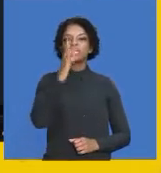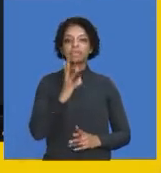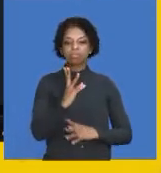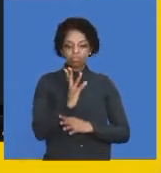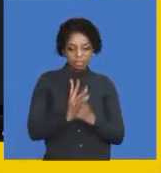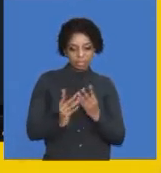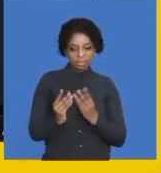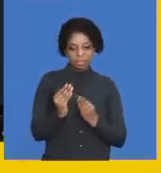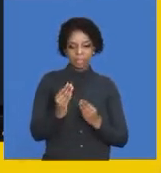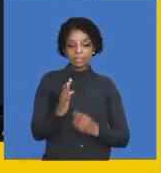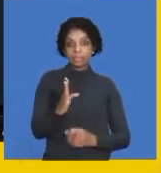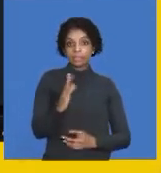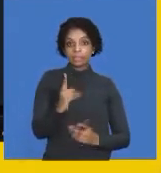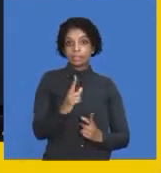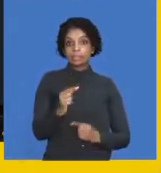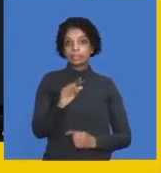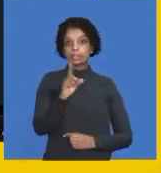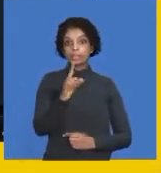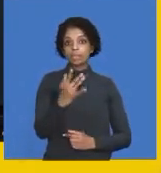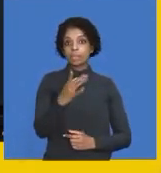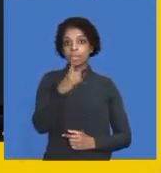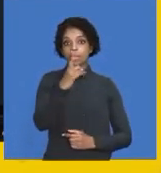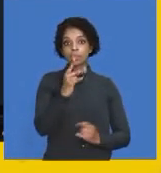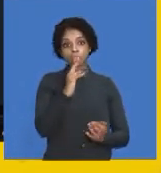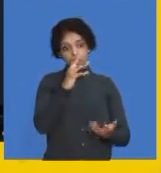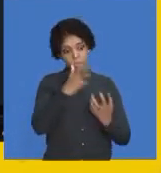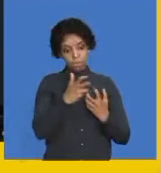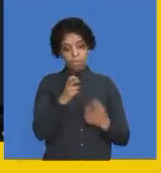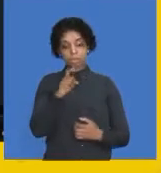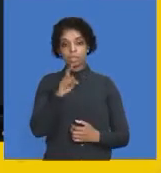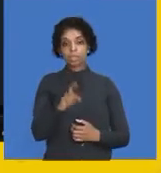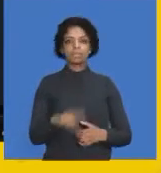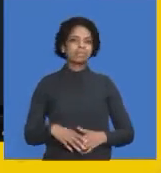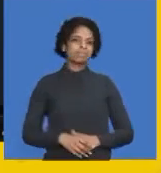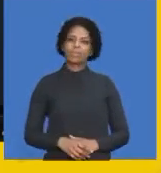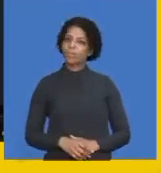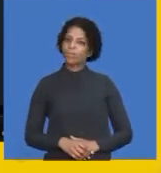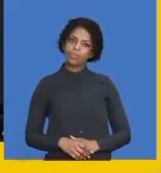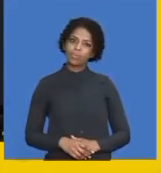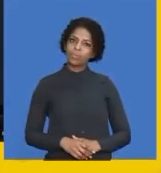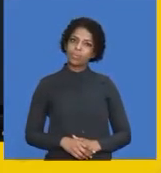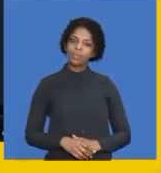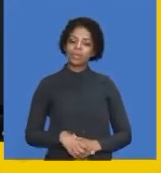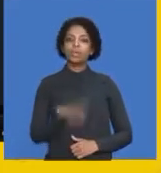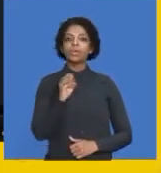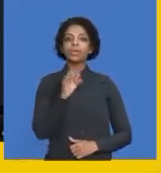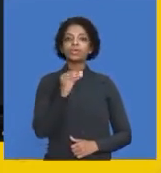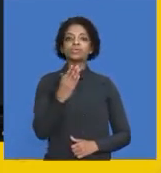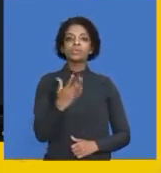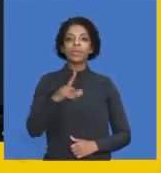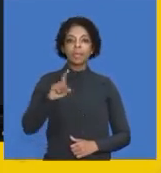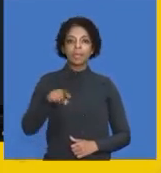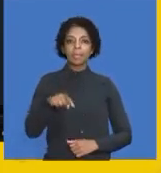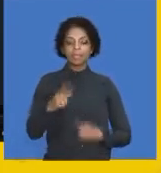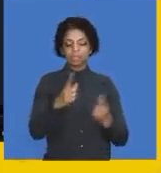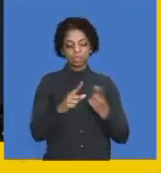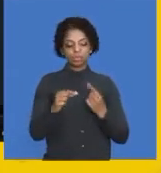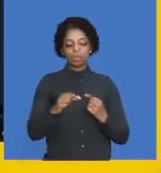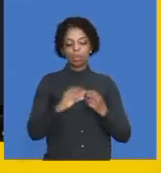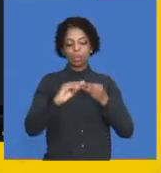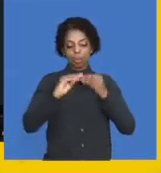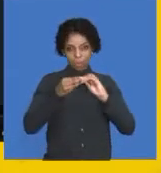you were late. And as a result, you're not entitled to the discount. So, now we have to do the correction.